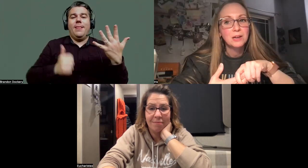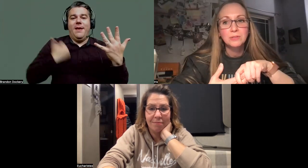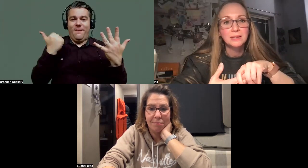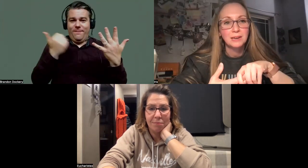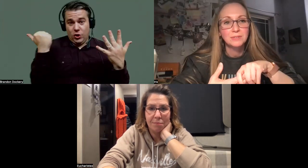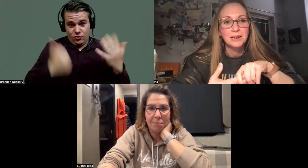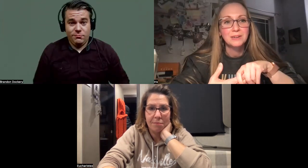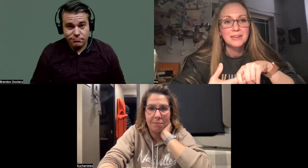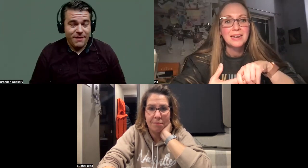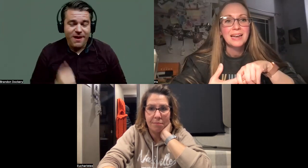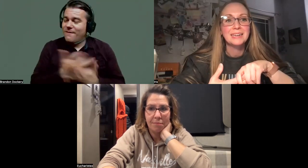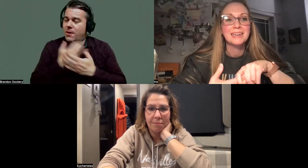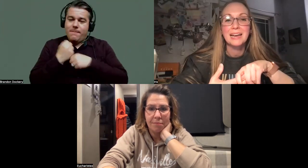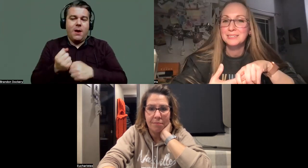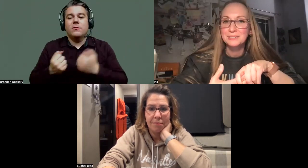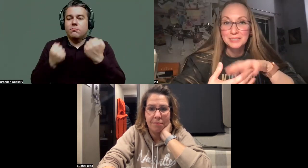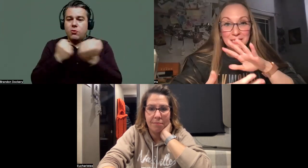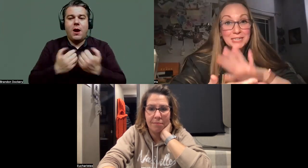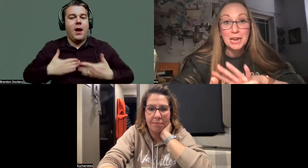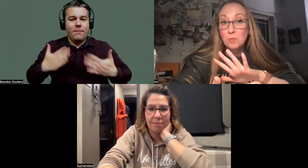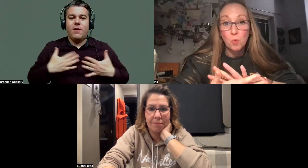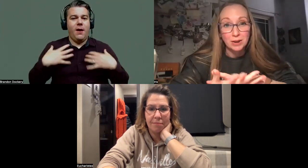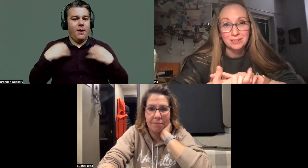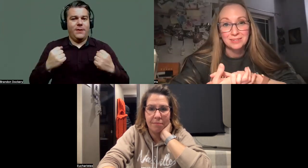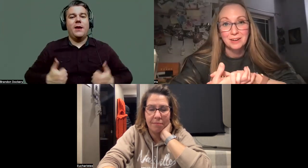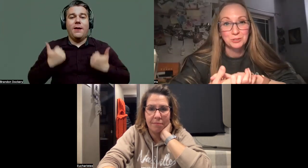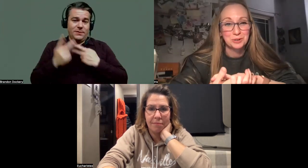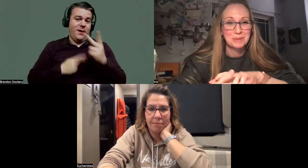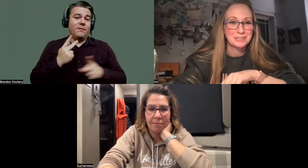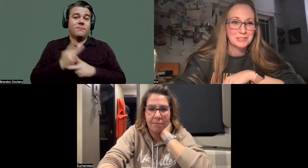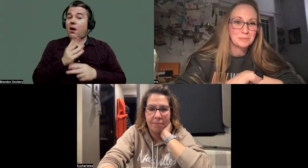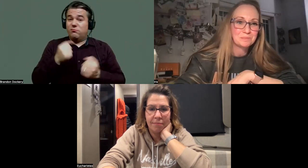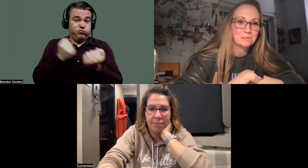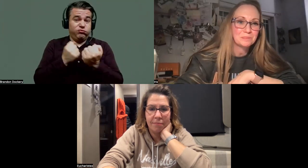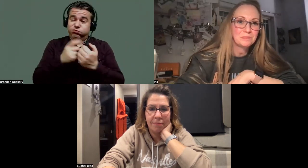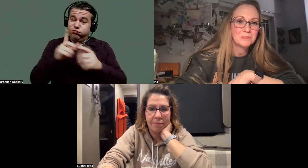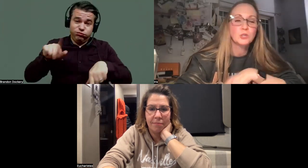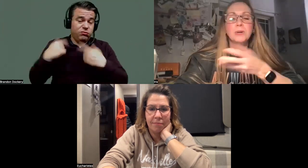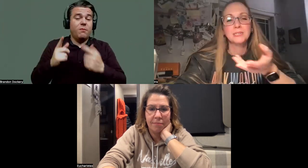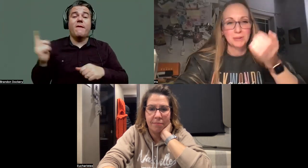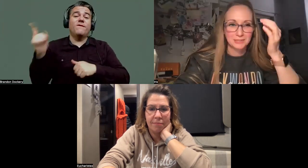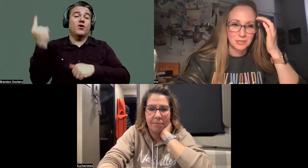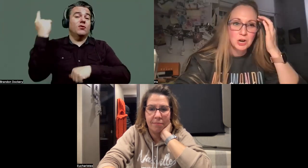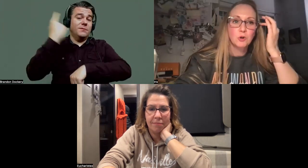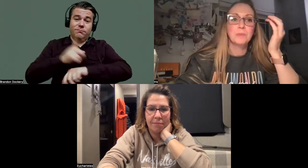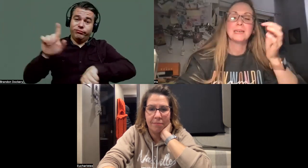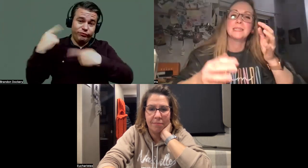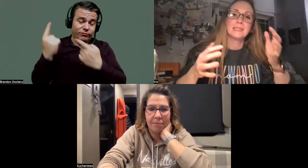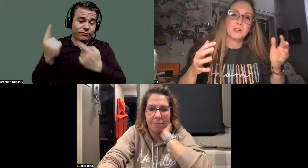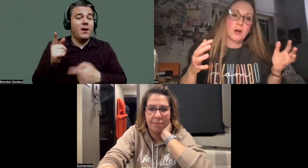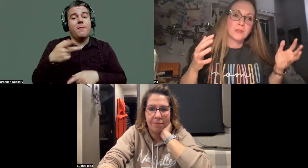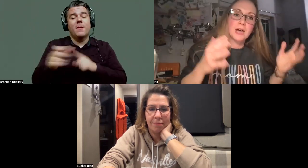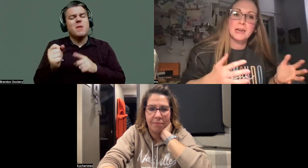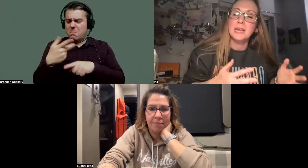happy, healthy lifestyle, and it has since day one of starting Plexus. So what is Plexus? Well,